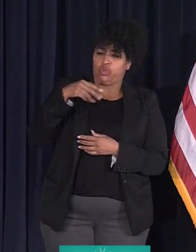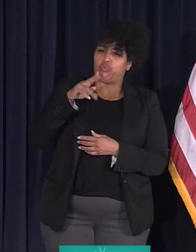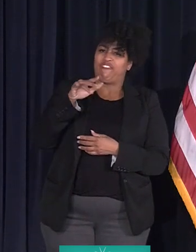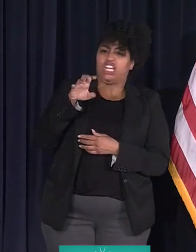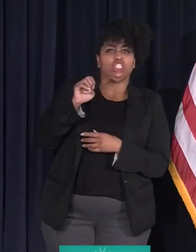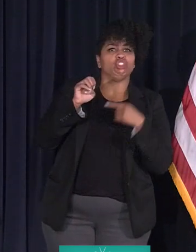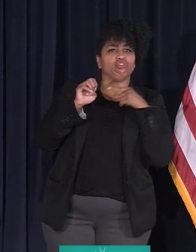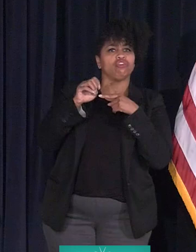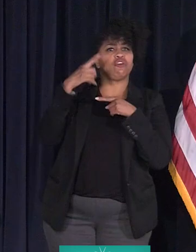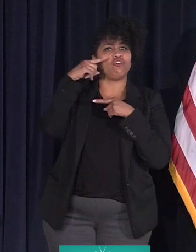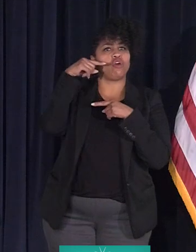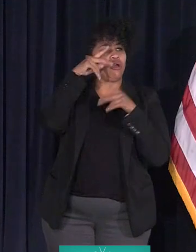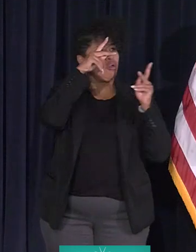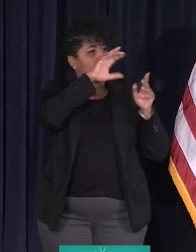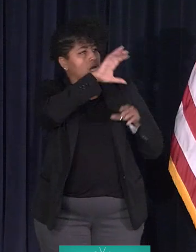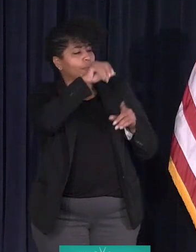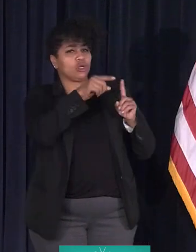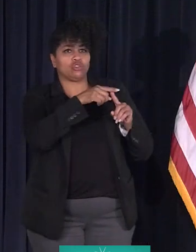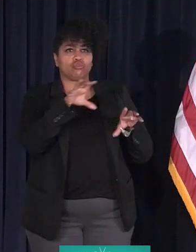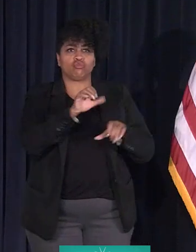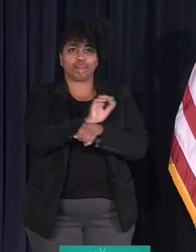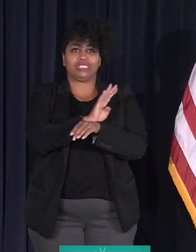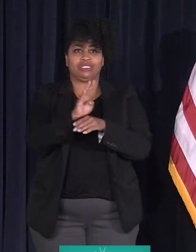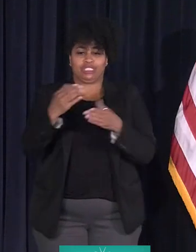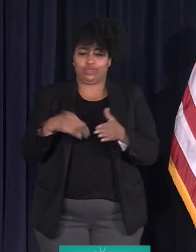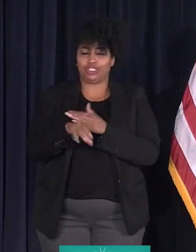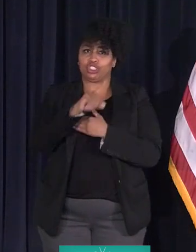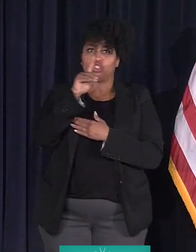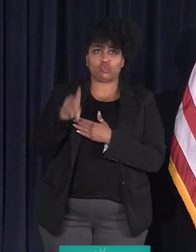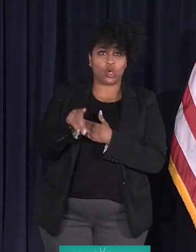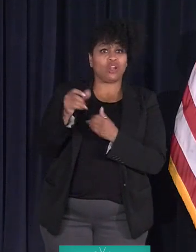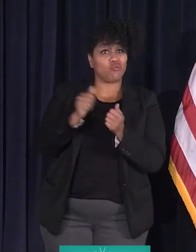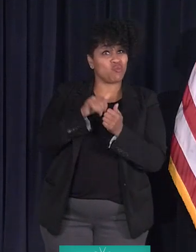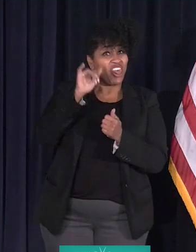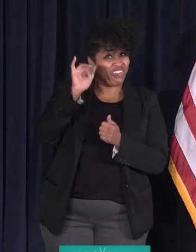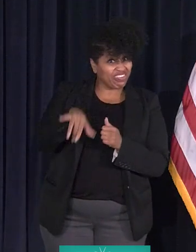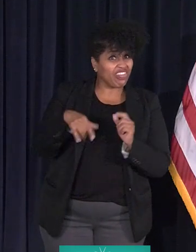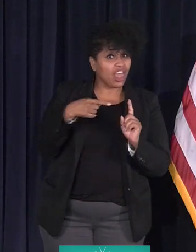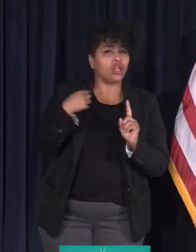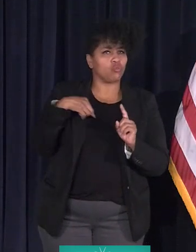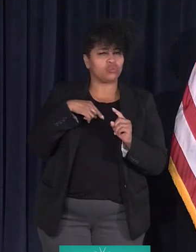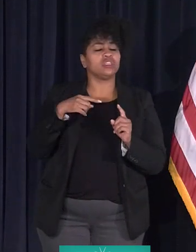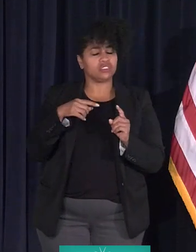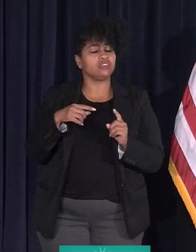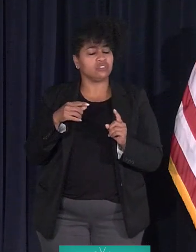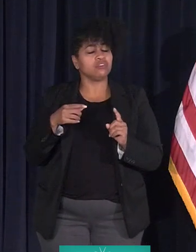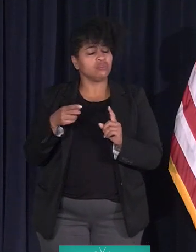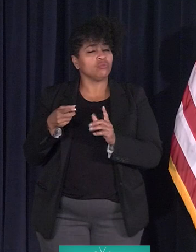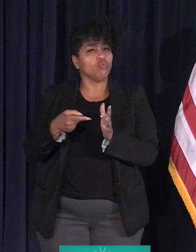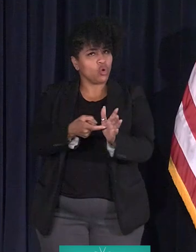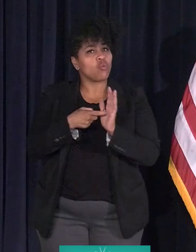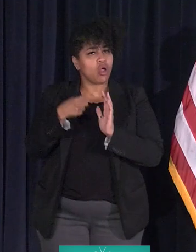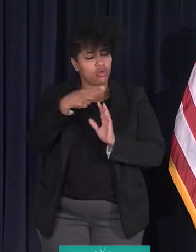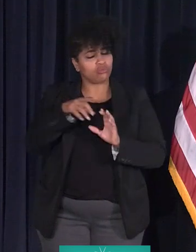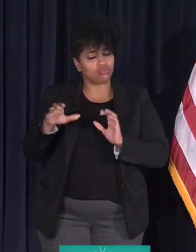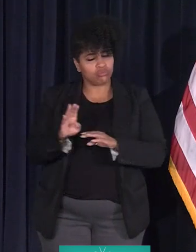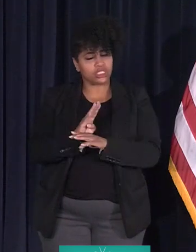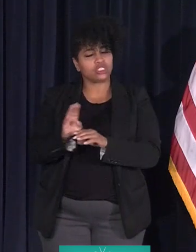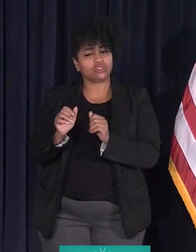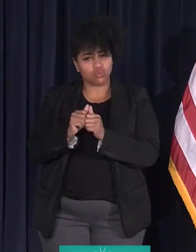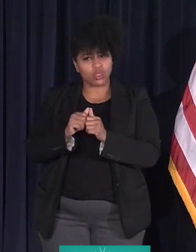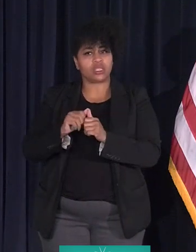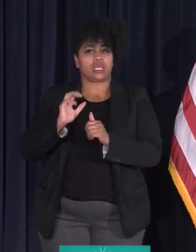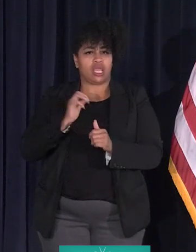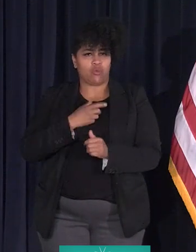unique opportunity to engage with residents. Doing development in Detroit is unlike any other major